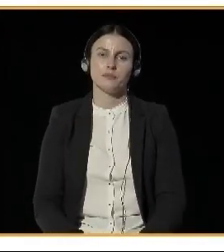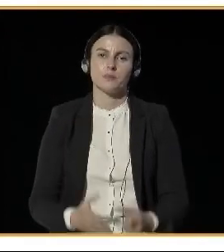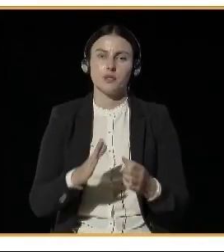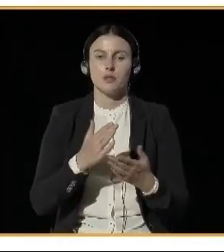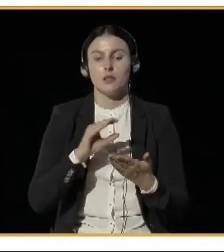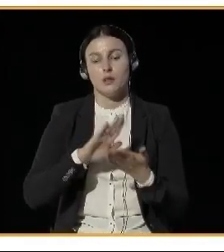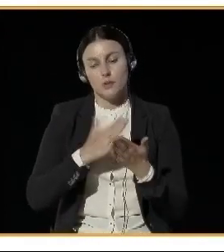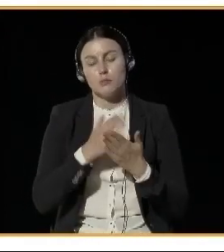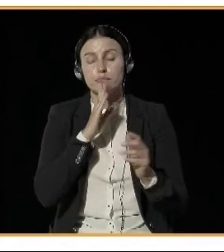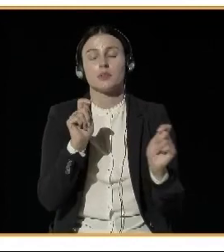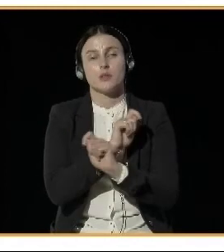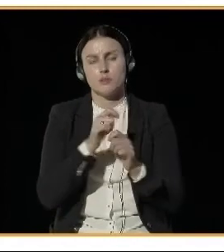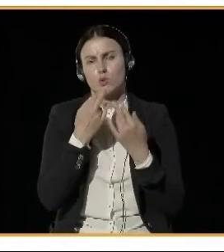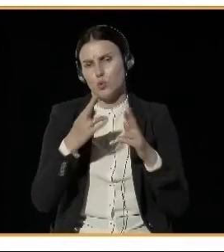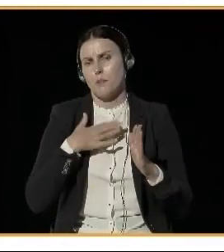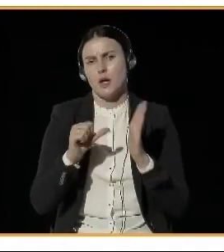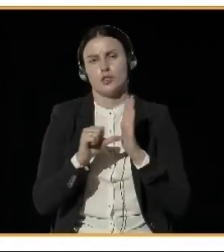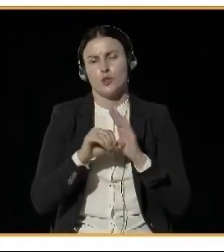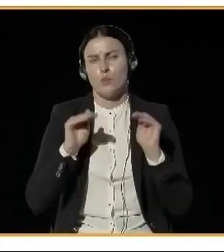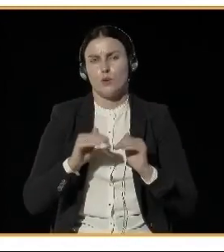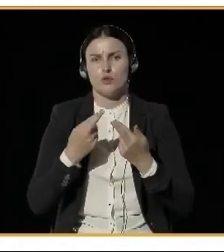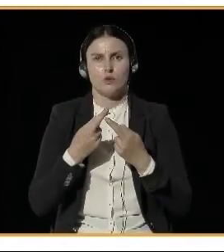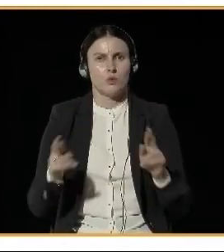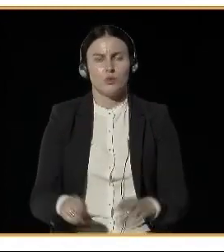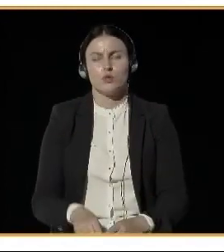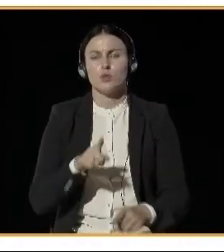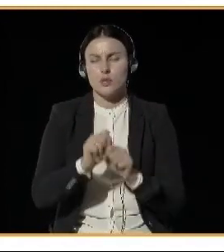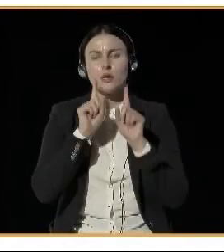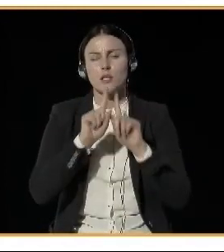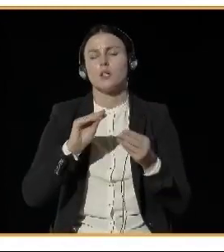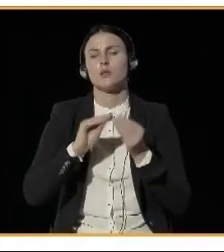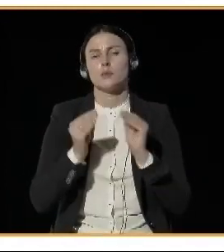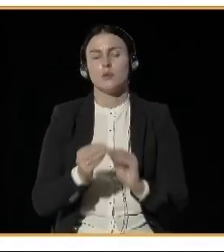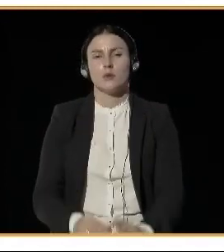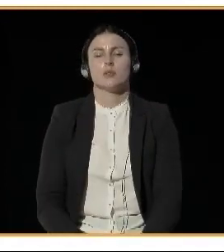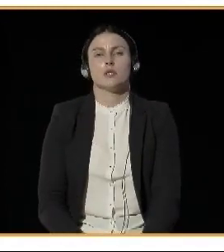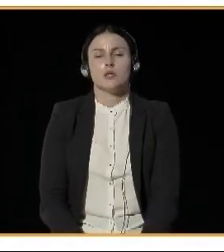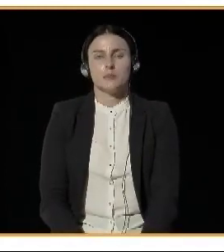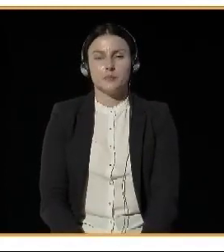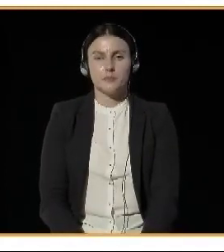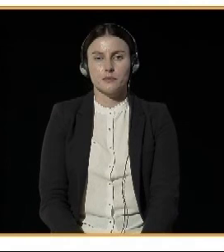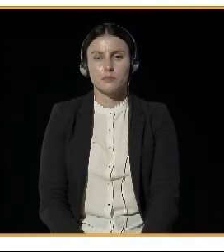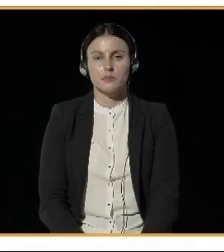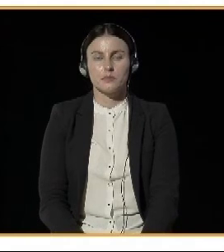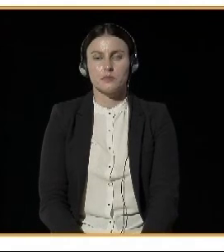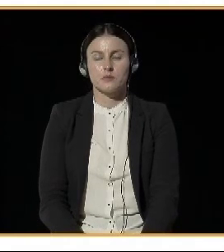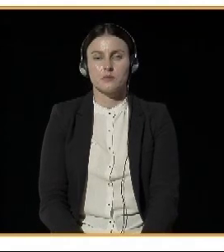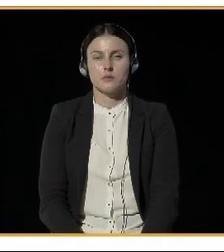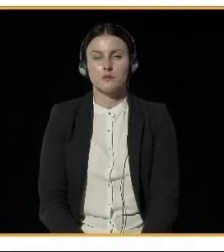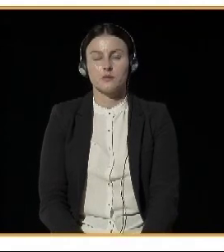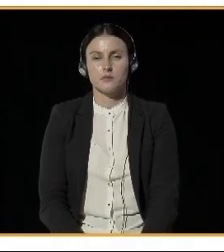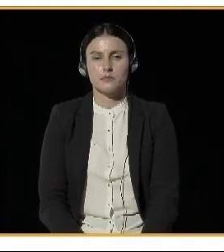measures, yes. But this is a real problem, a very different problem that we will be talking about in the next session.